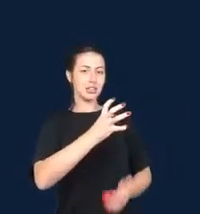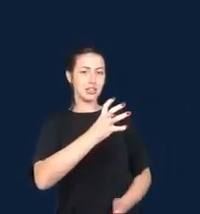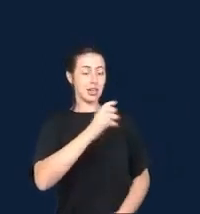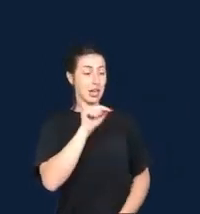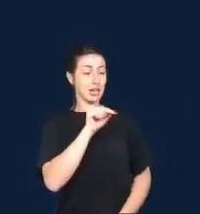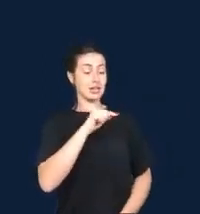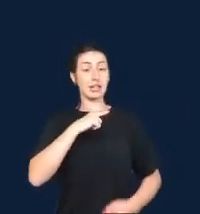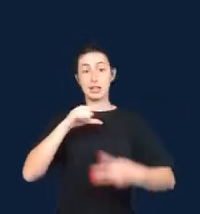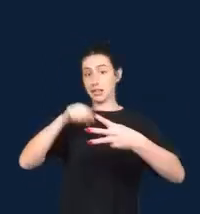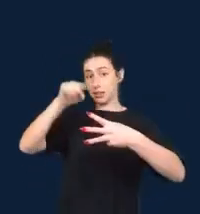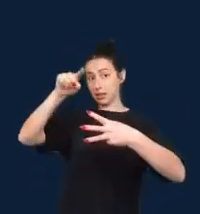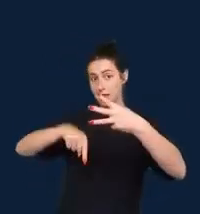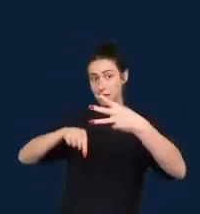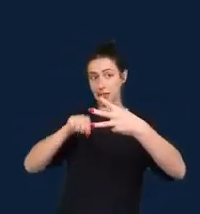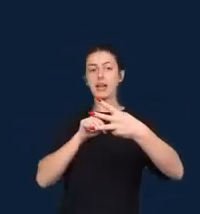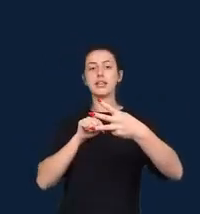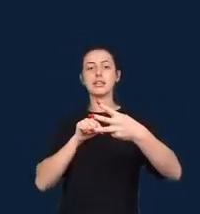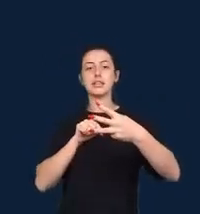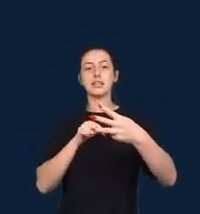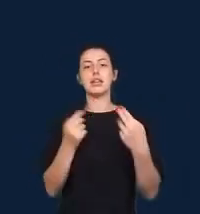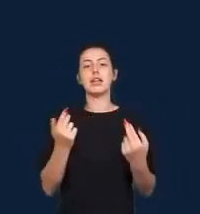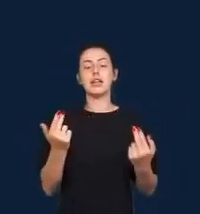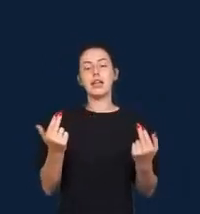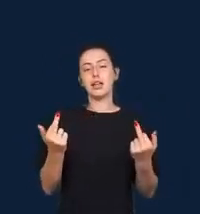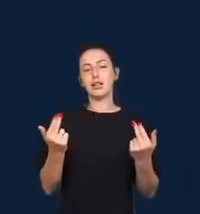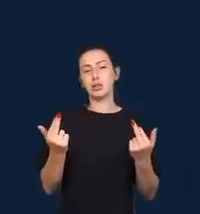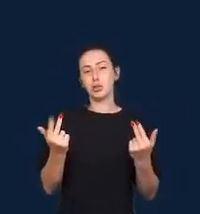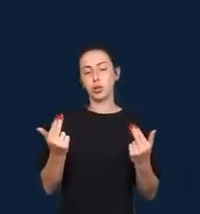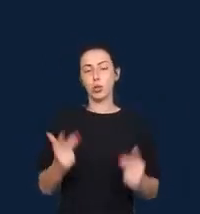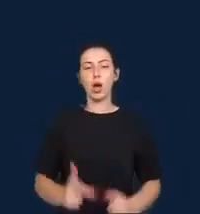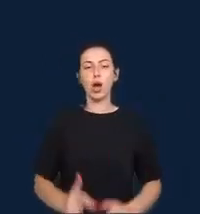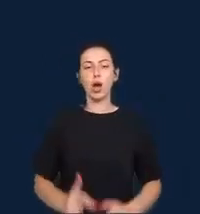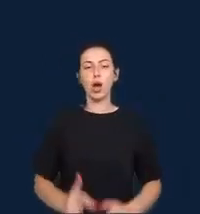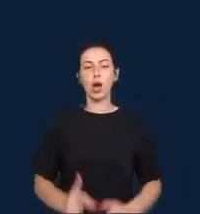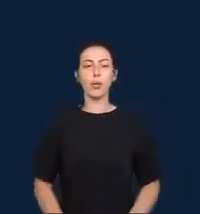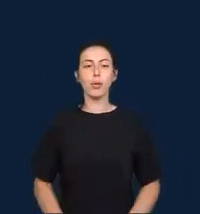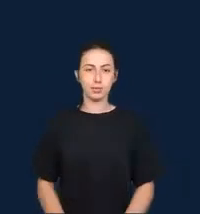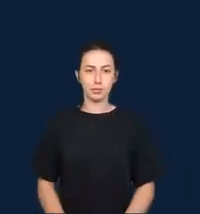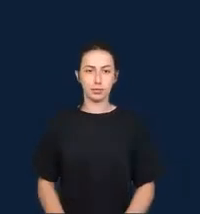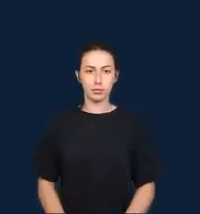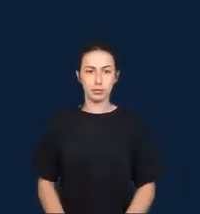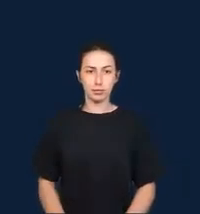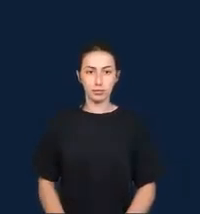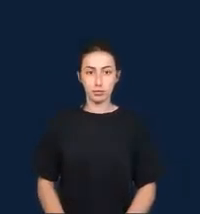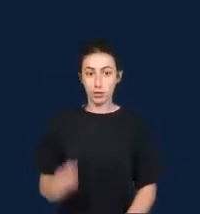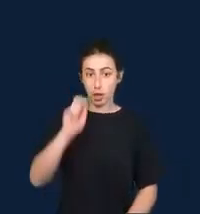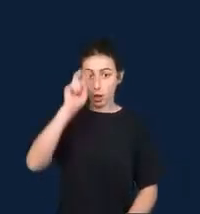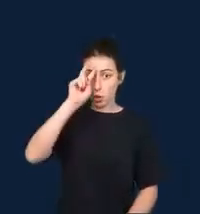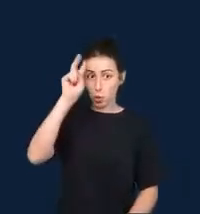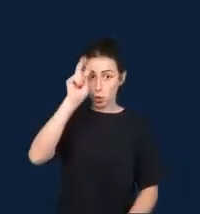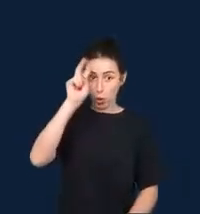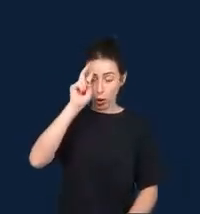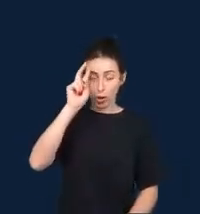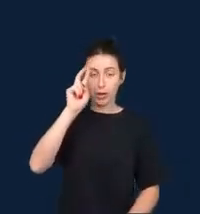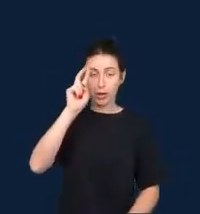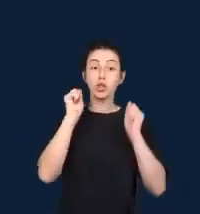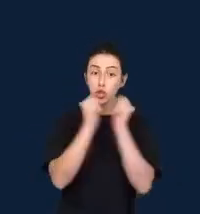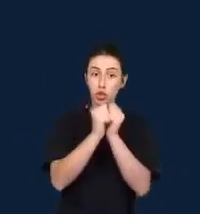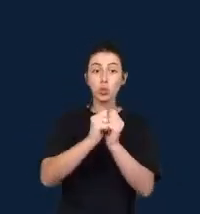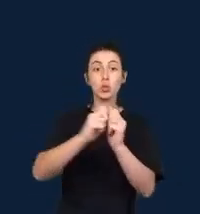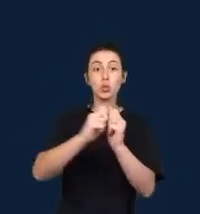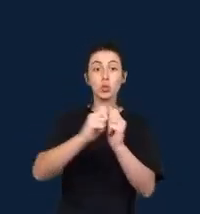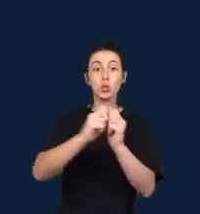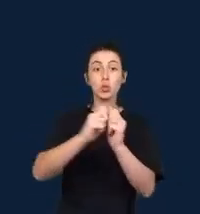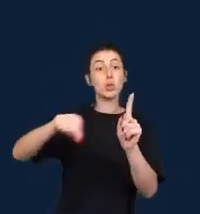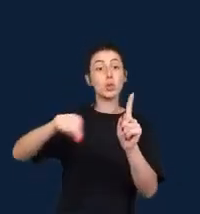with and about data, finding alignments with marginalized issues and actors and